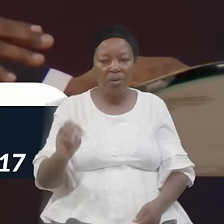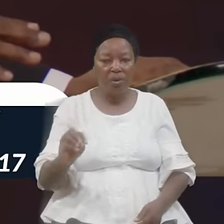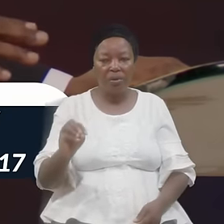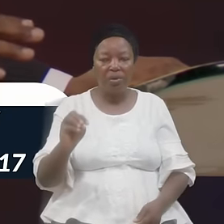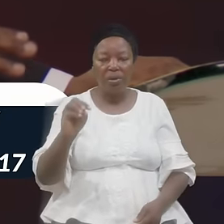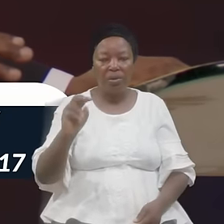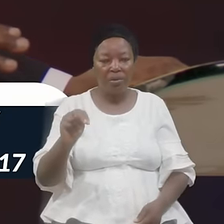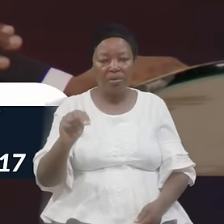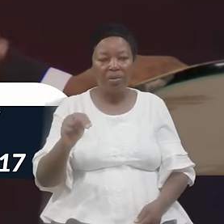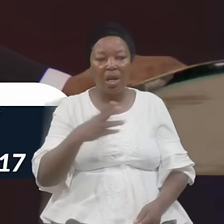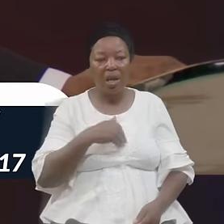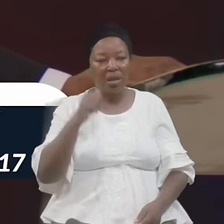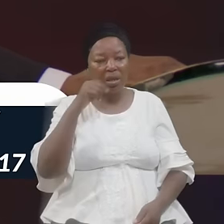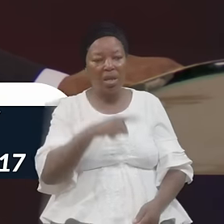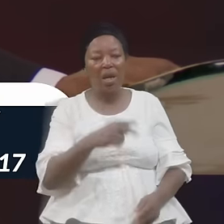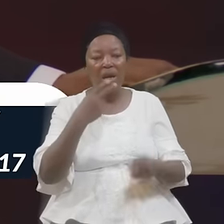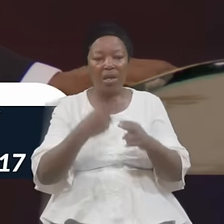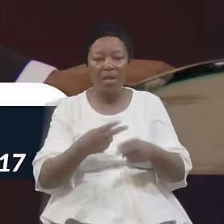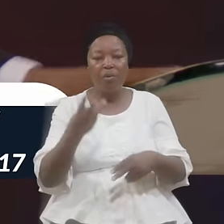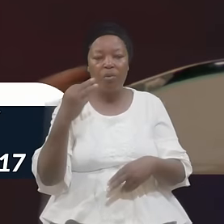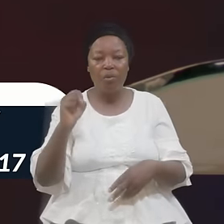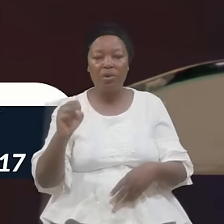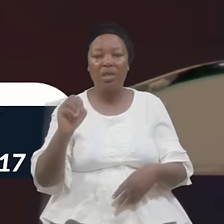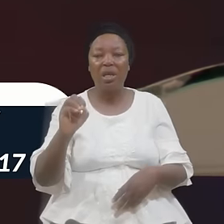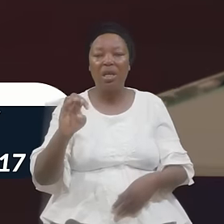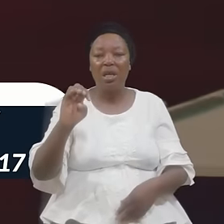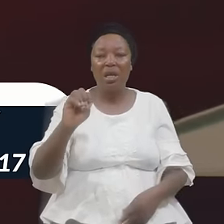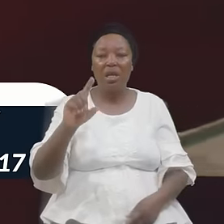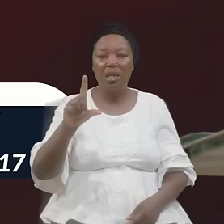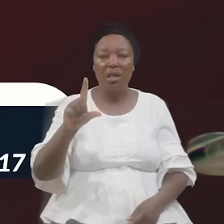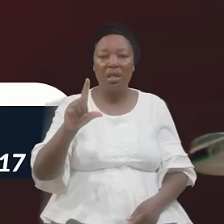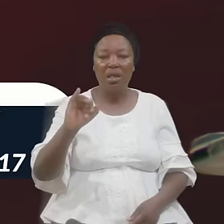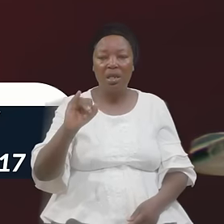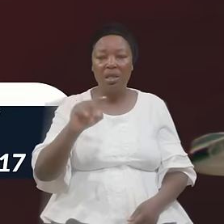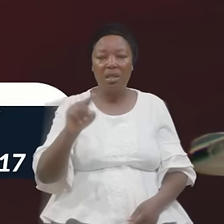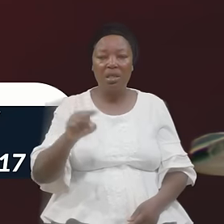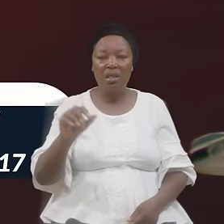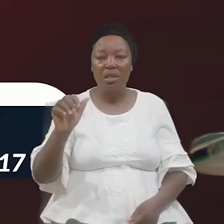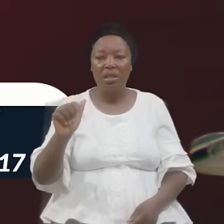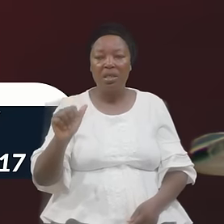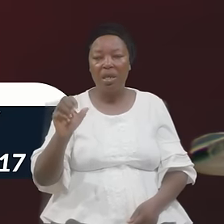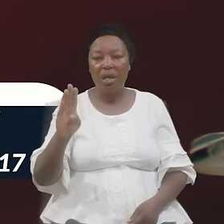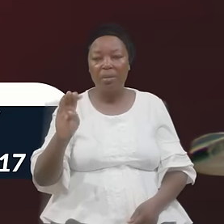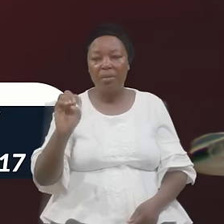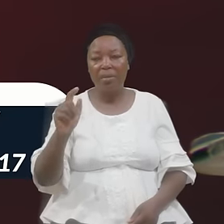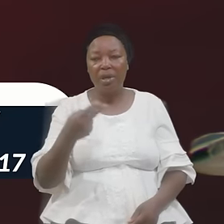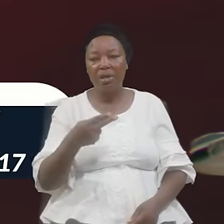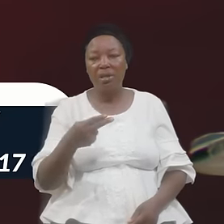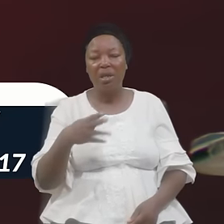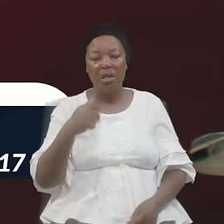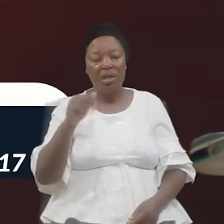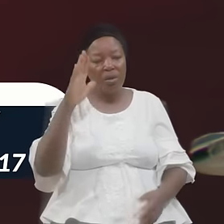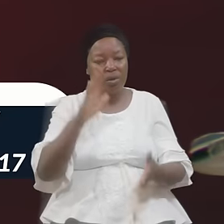Her Name Was Elizabeth The Husband A Levite